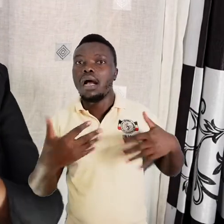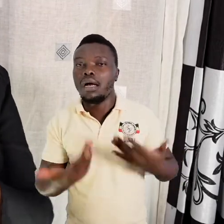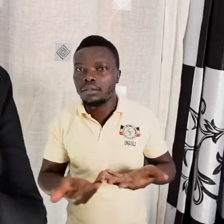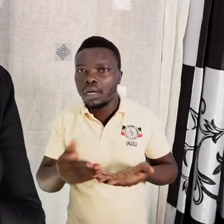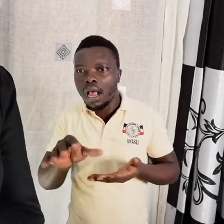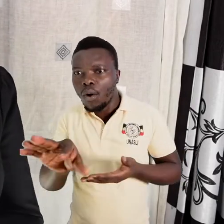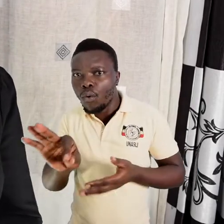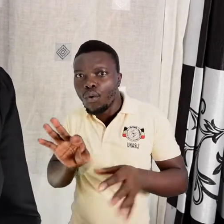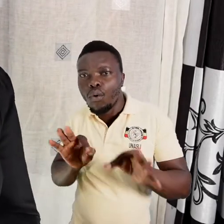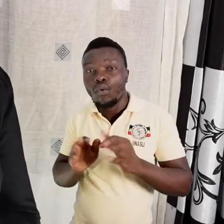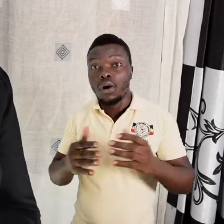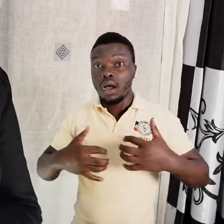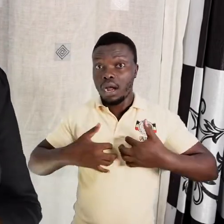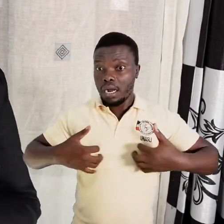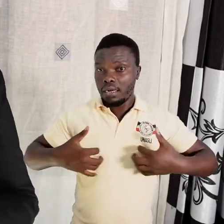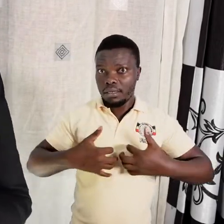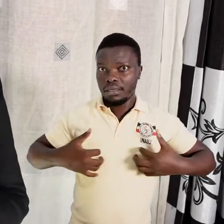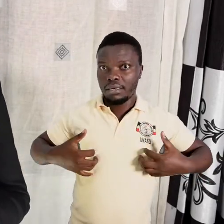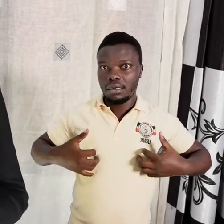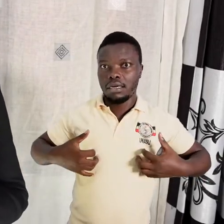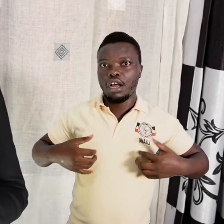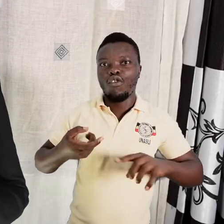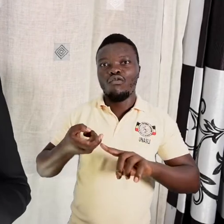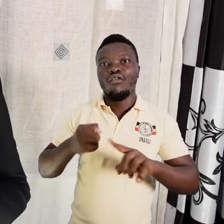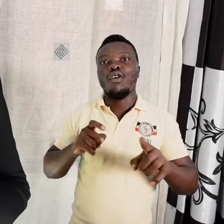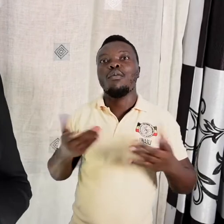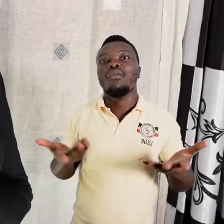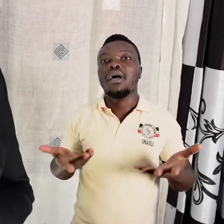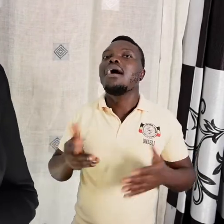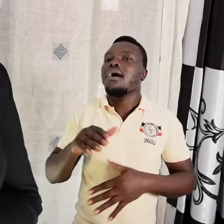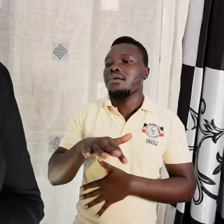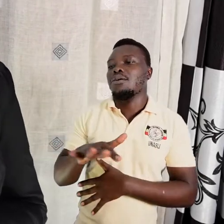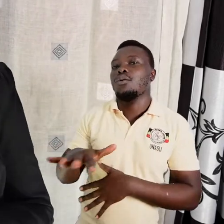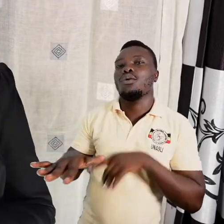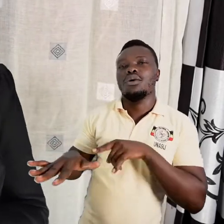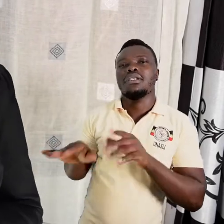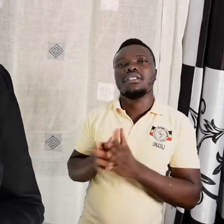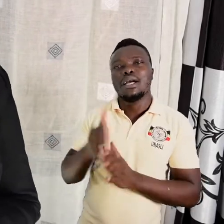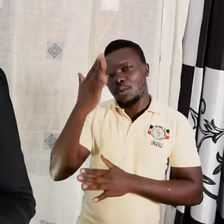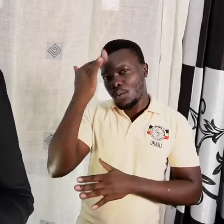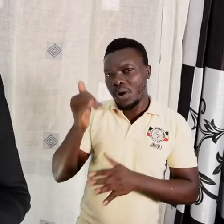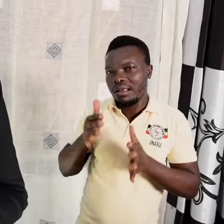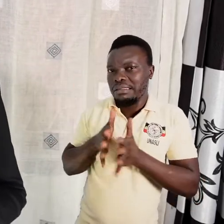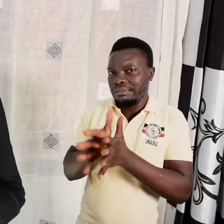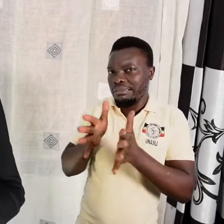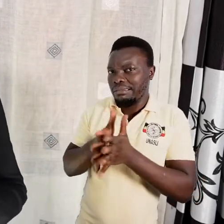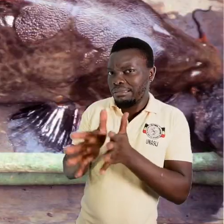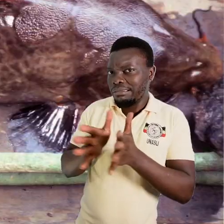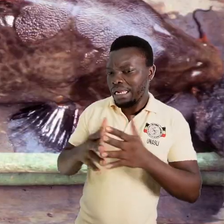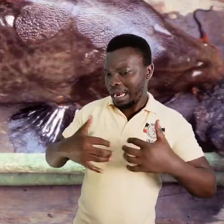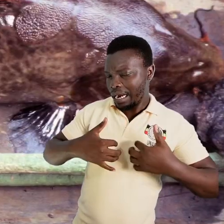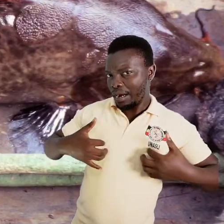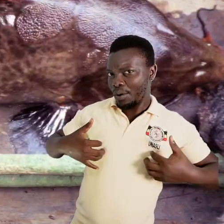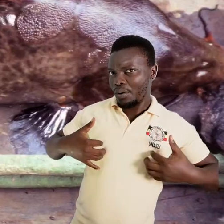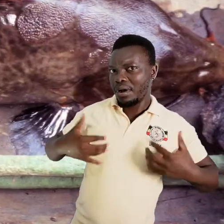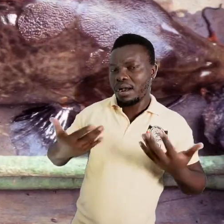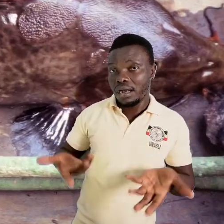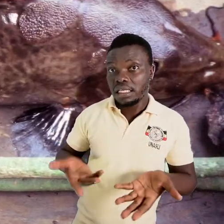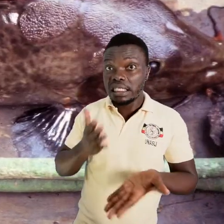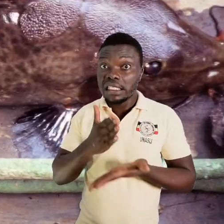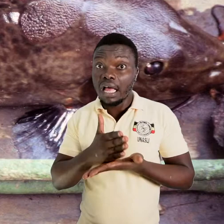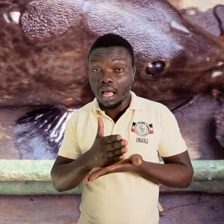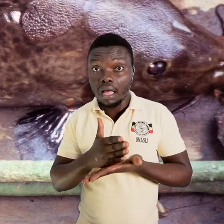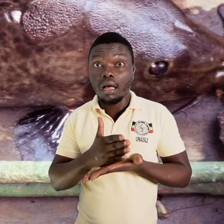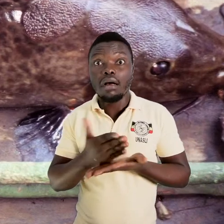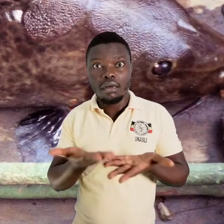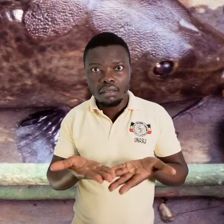of animals from water. The reason as to why they refer to them is as animals. Some of these are